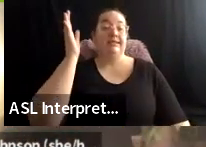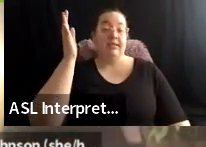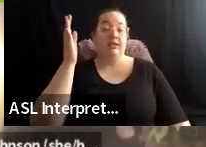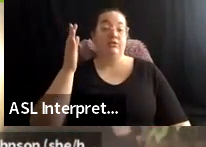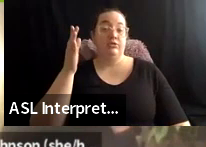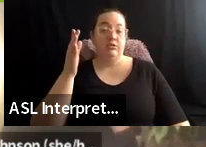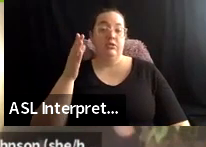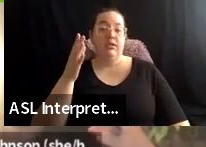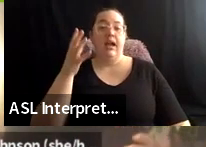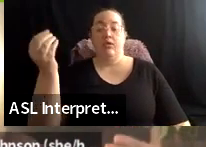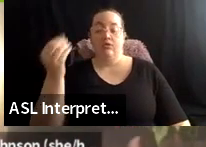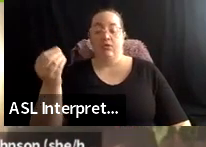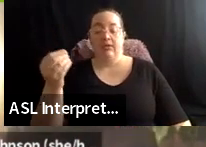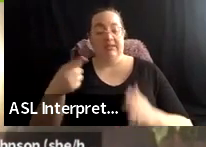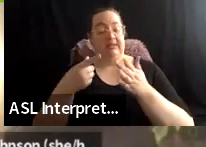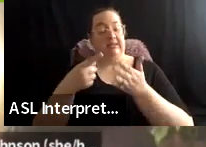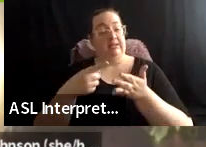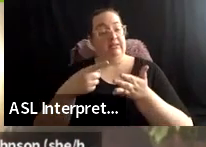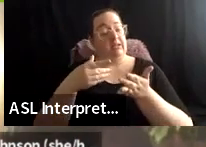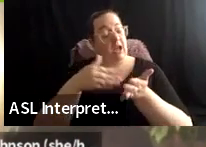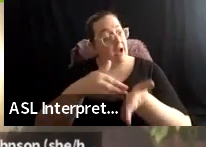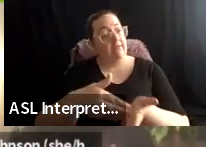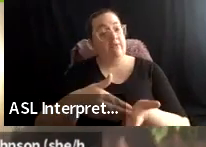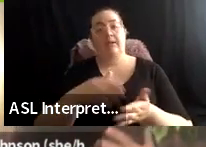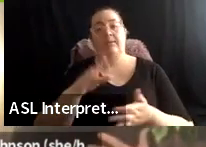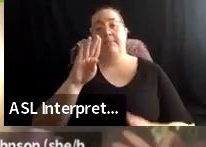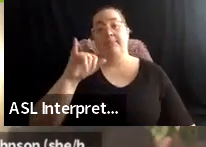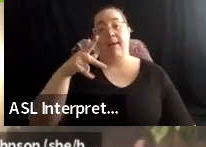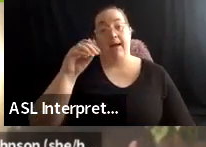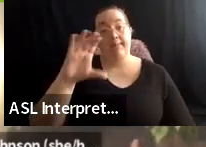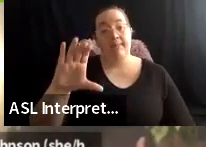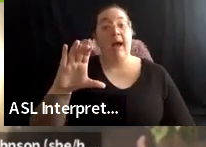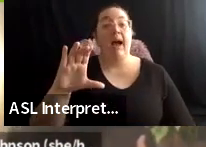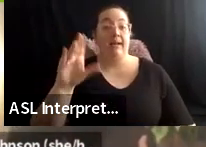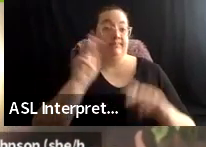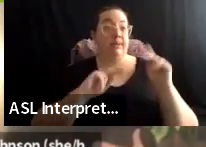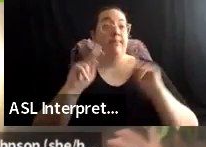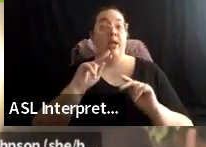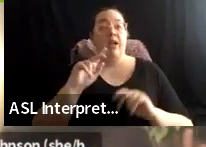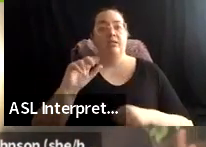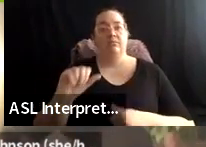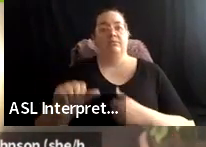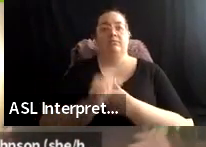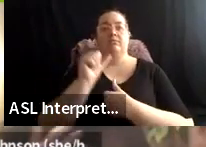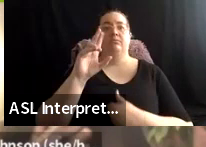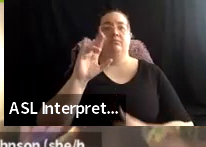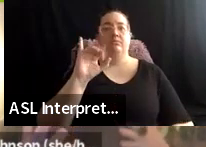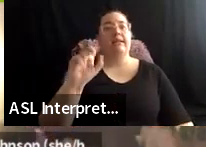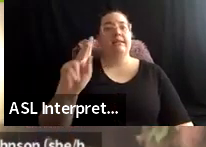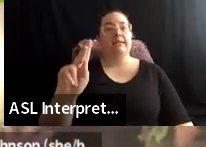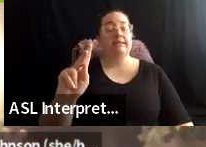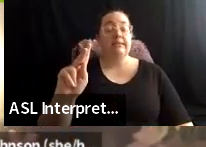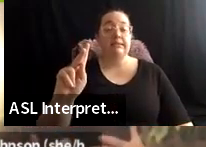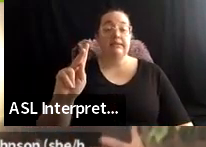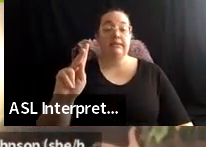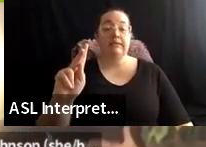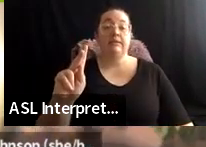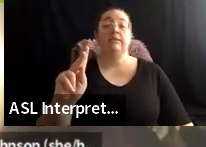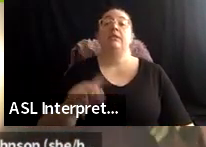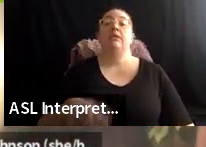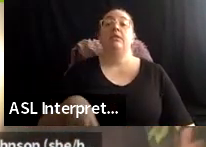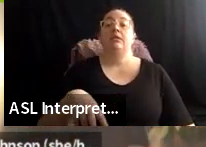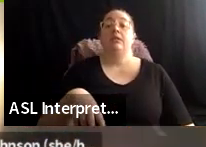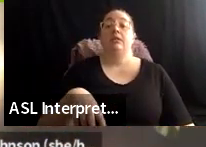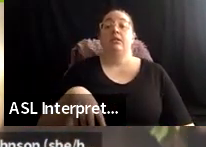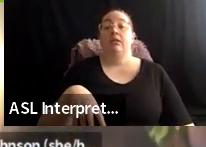I work with at risk, and so we have to have very frank conversations with presenters about, all right, how do, how, how